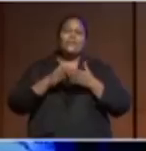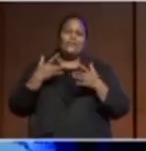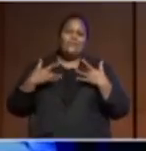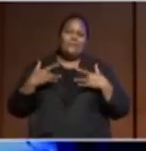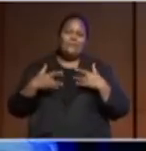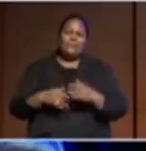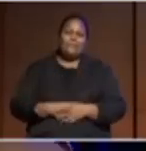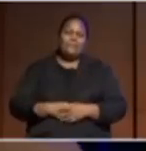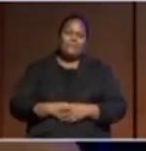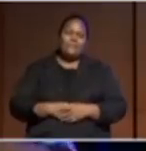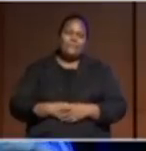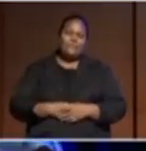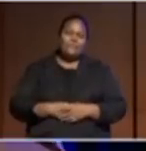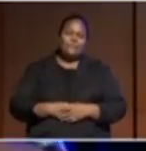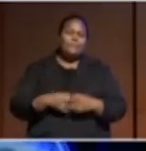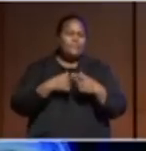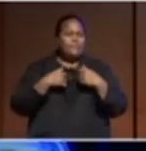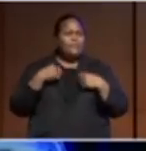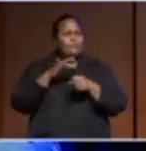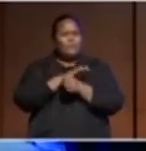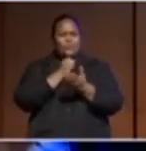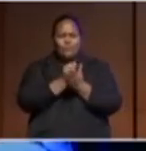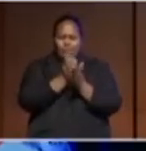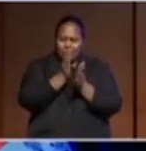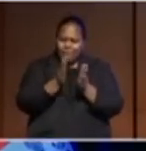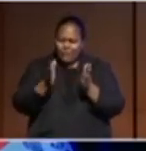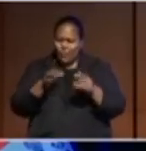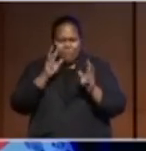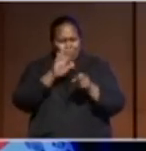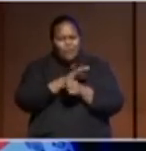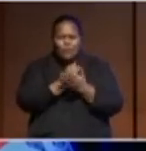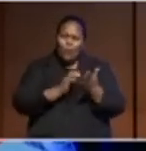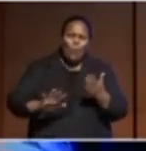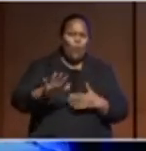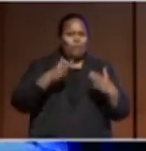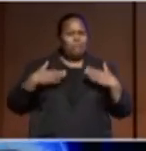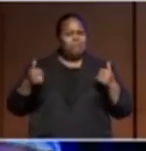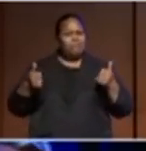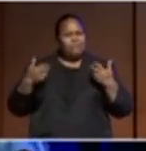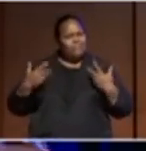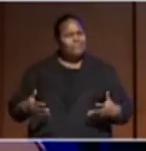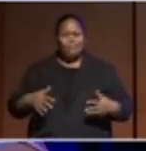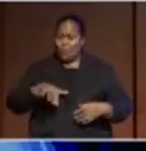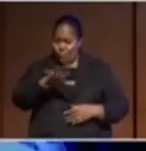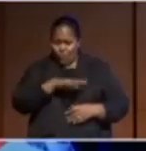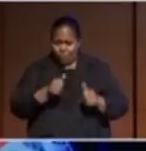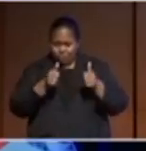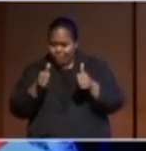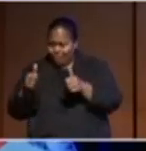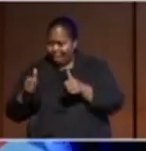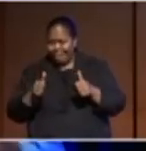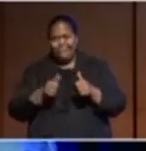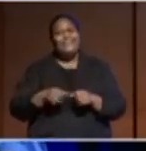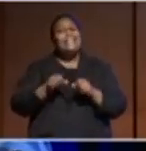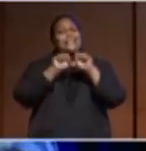the order and the well-being of everyone. And so if you look at many of the systems that we have, for example,